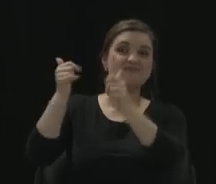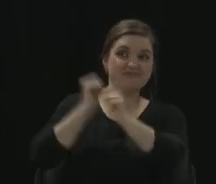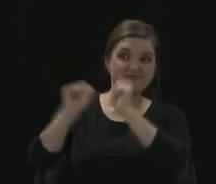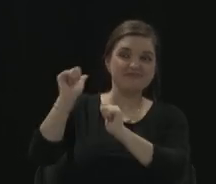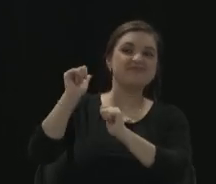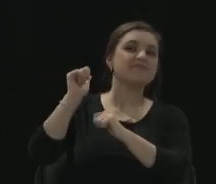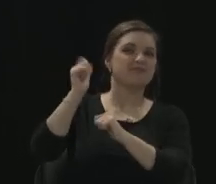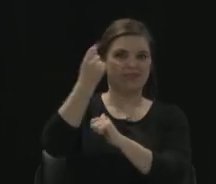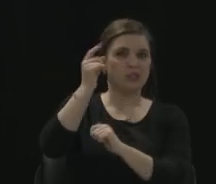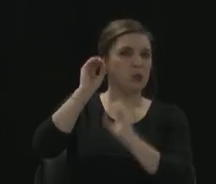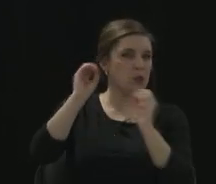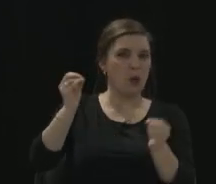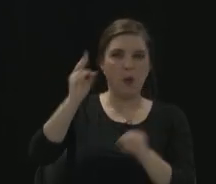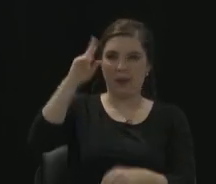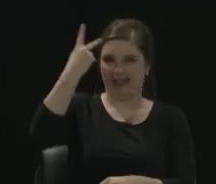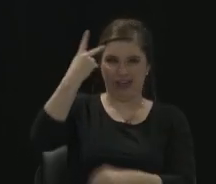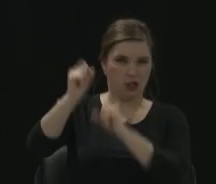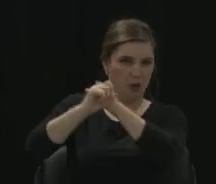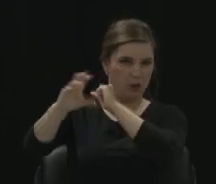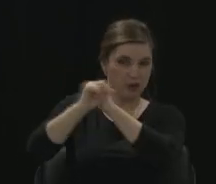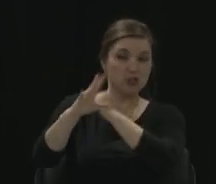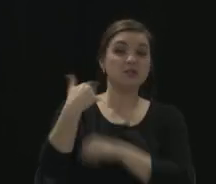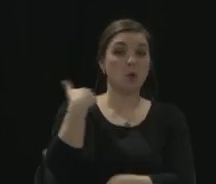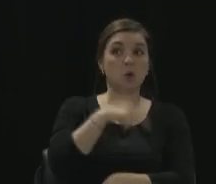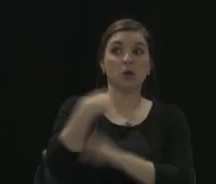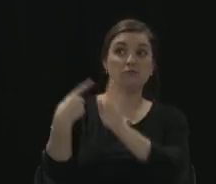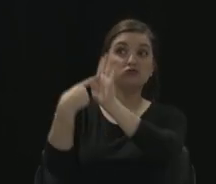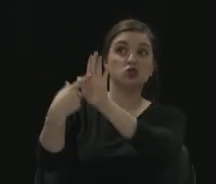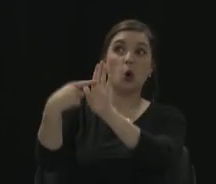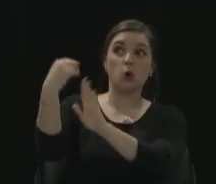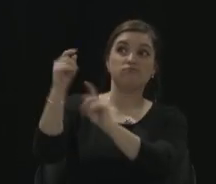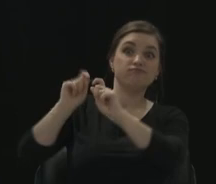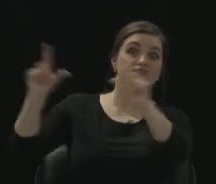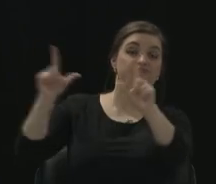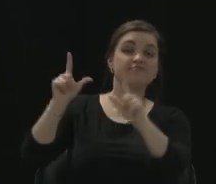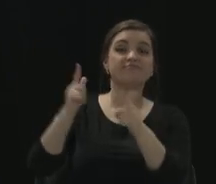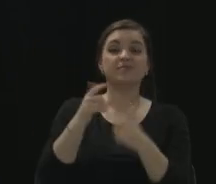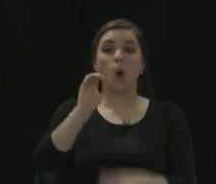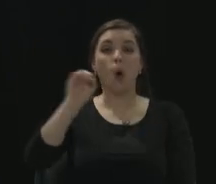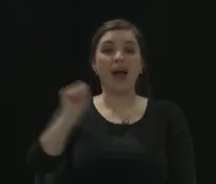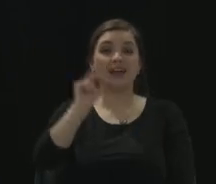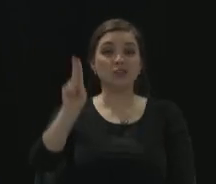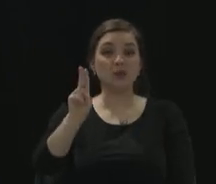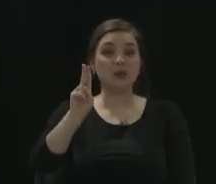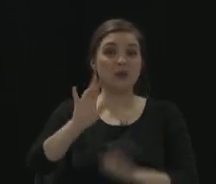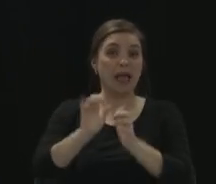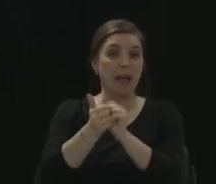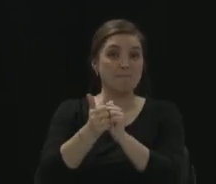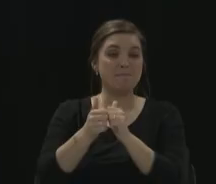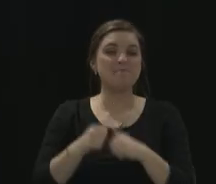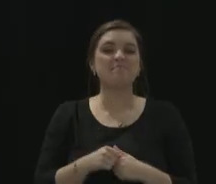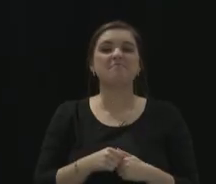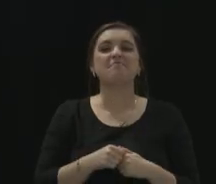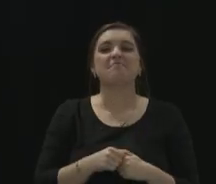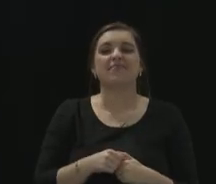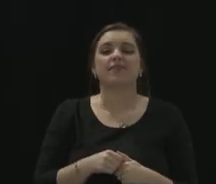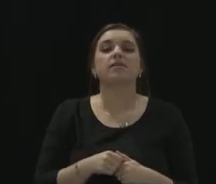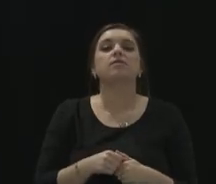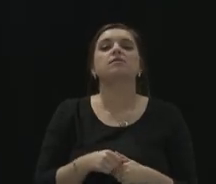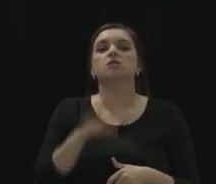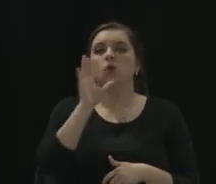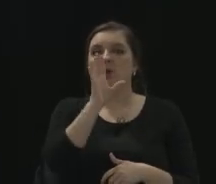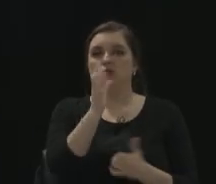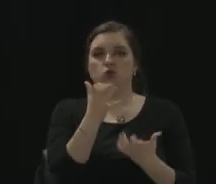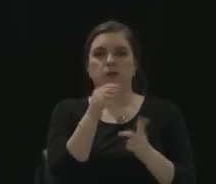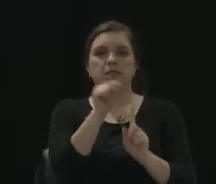Buckeyes games that were open during some of our weekend hours. But let me talk about the last week of voting this year,